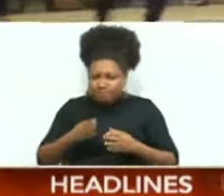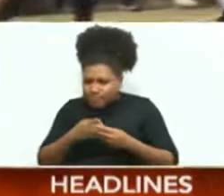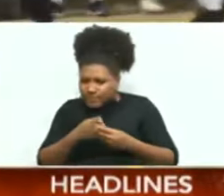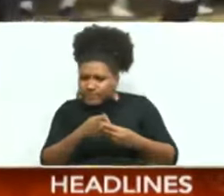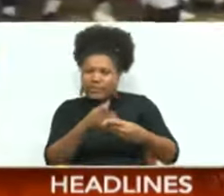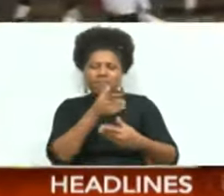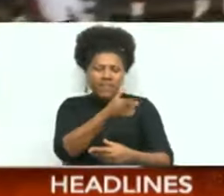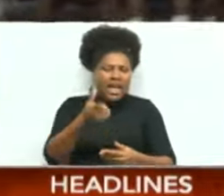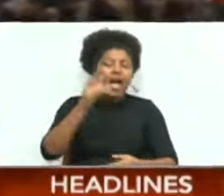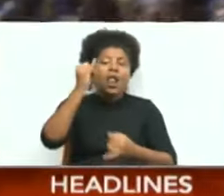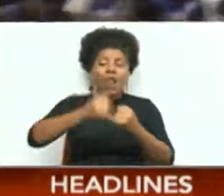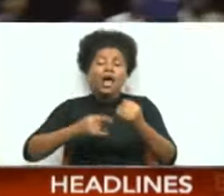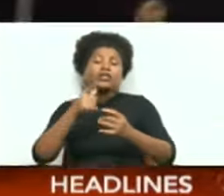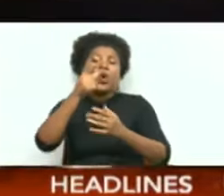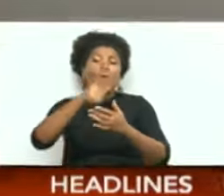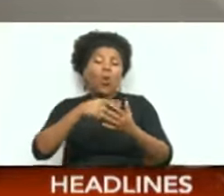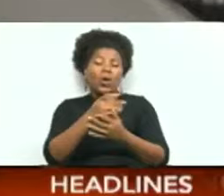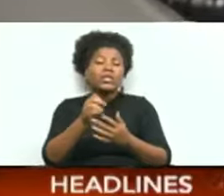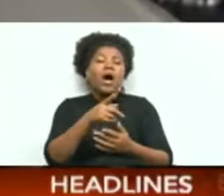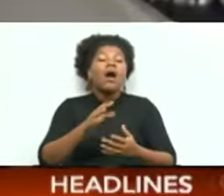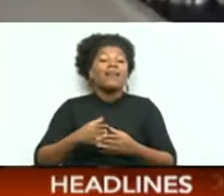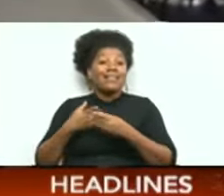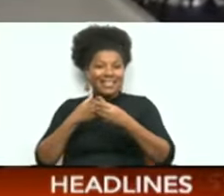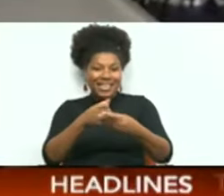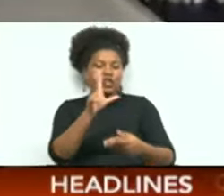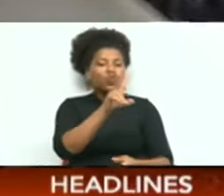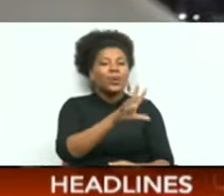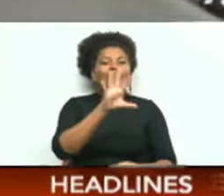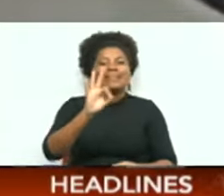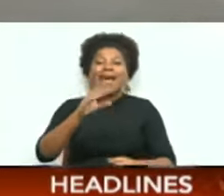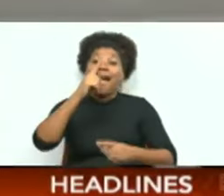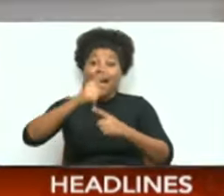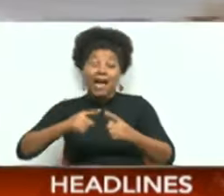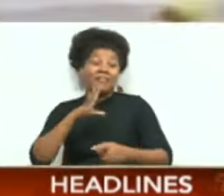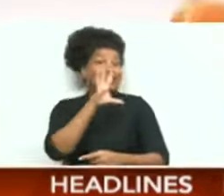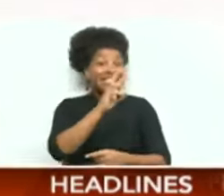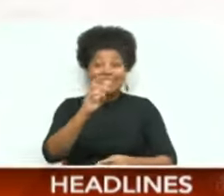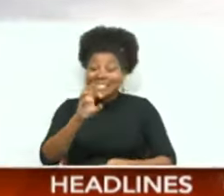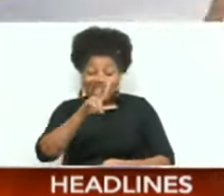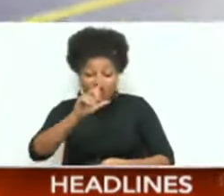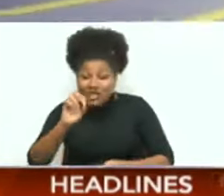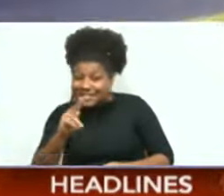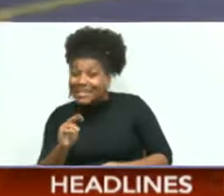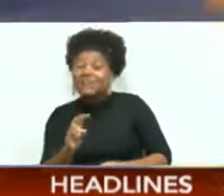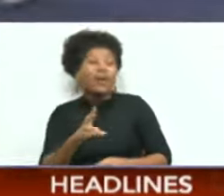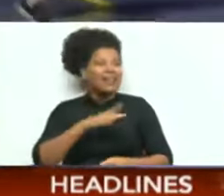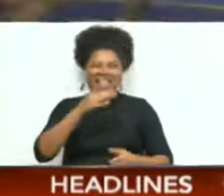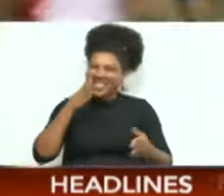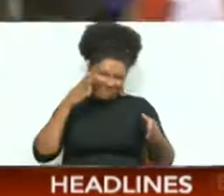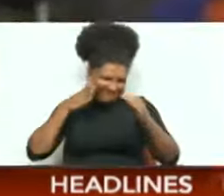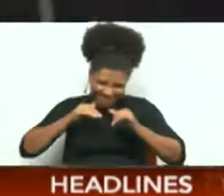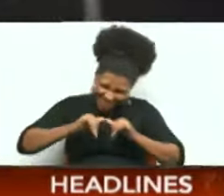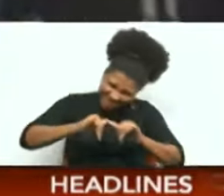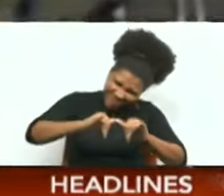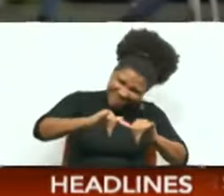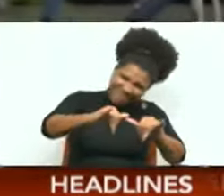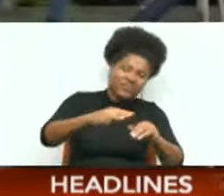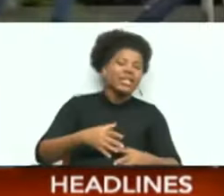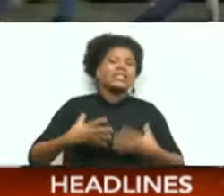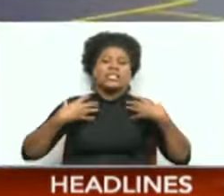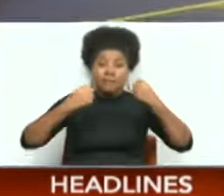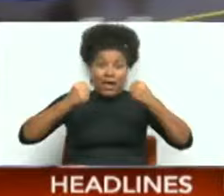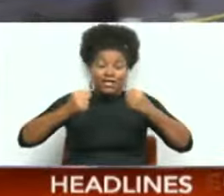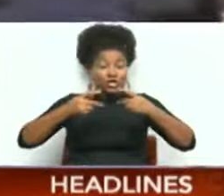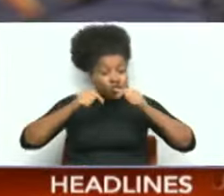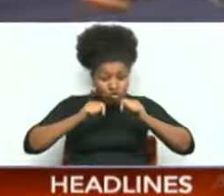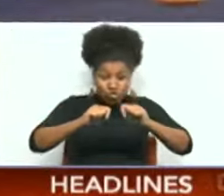They extended that 13-point lead to 29 at the half, 66-37 and never looked back. Spartans tried to mount an